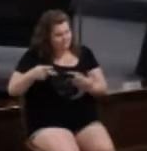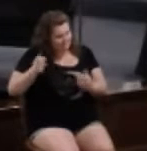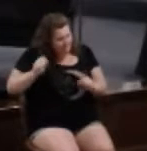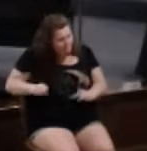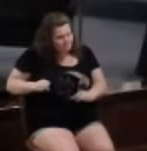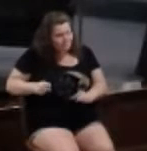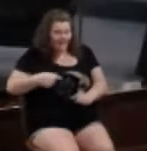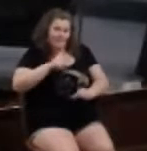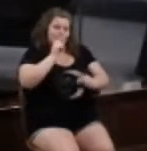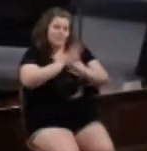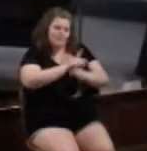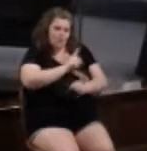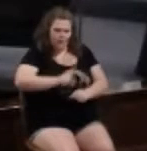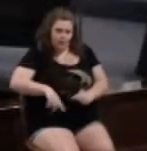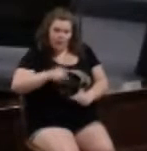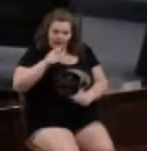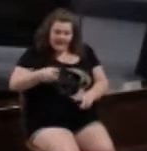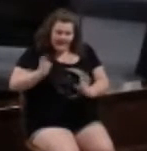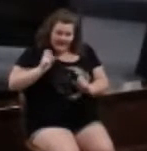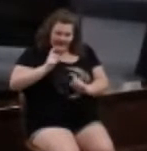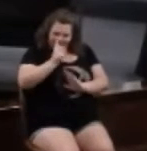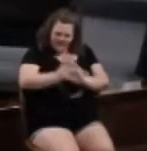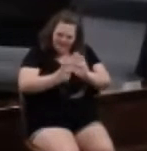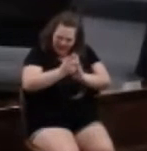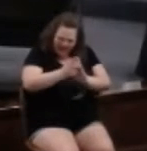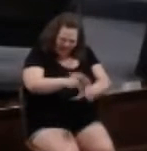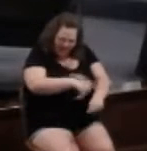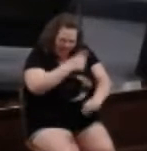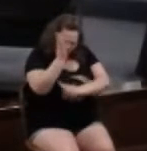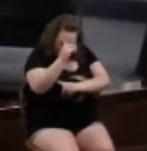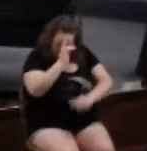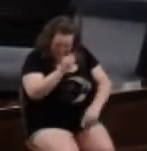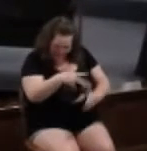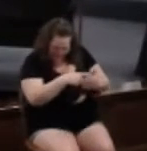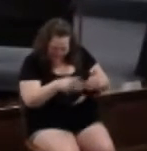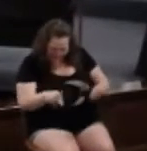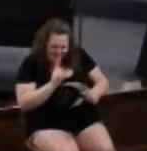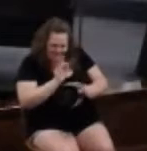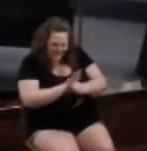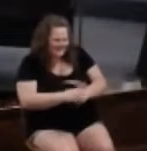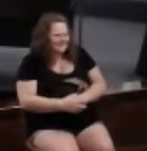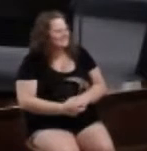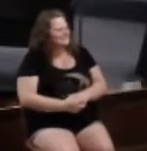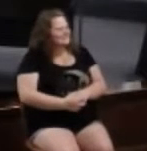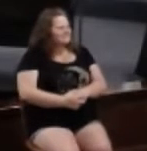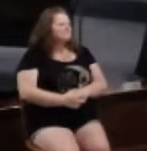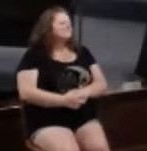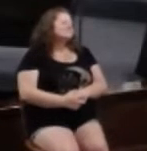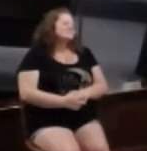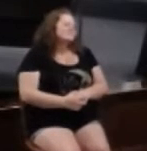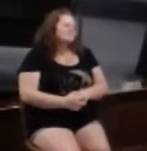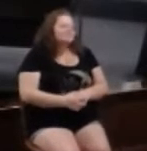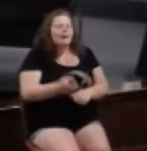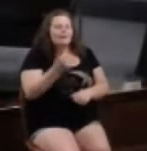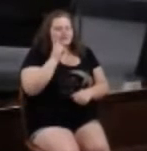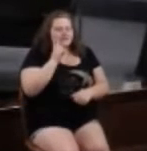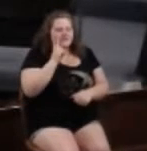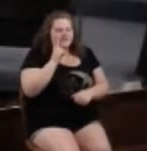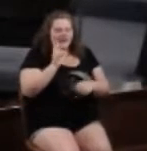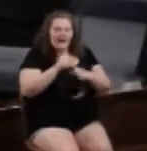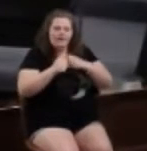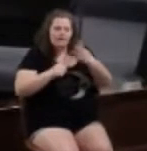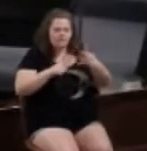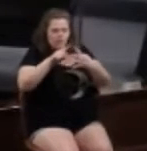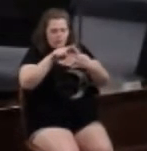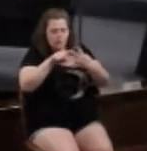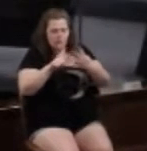I promise you the Lord did not give me an hour-long sermon on that verse. But I do want you to see how those four things help